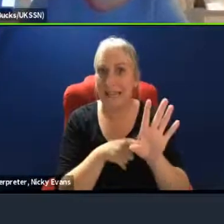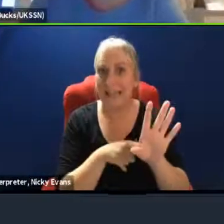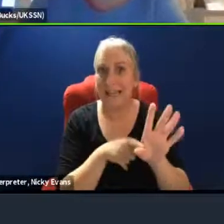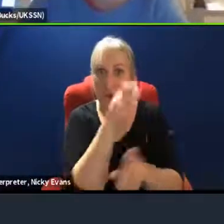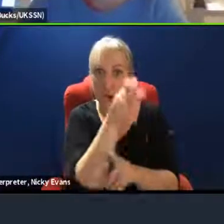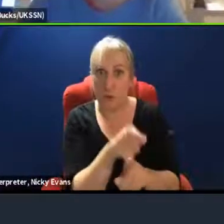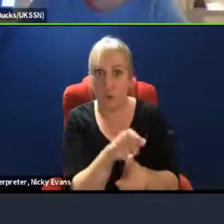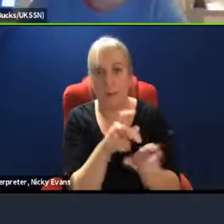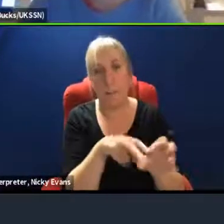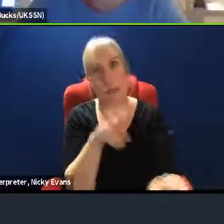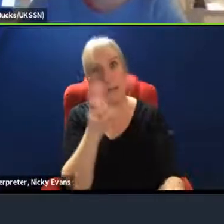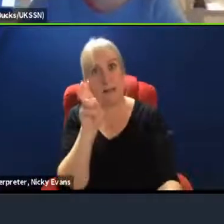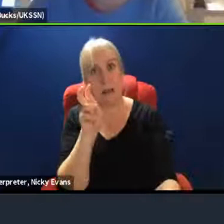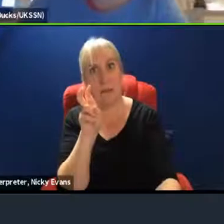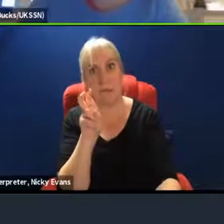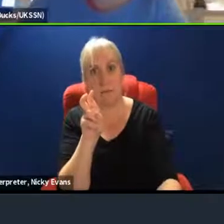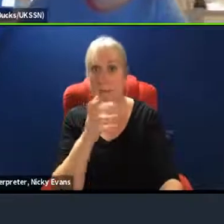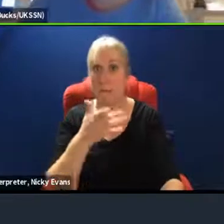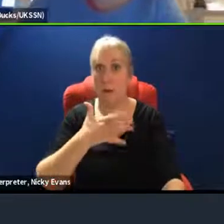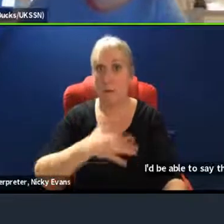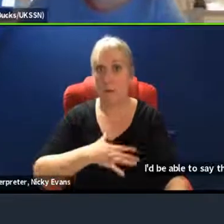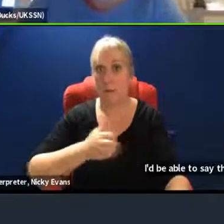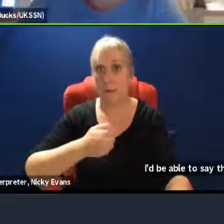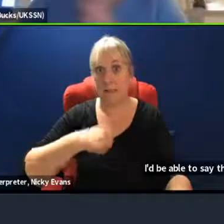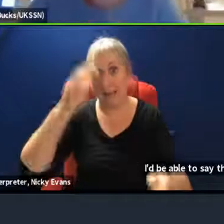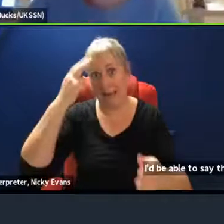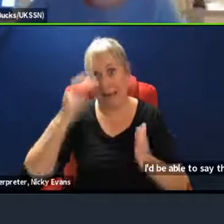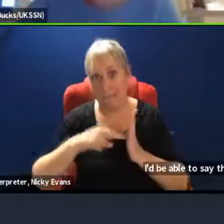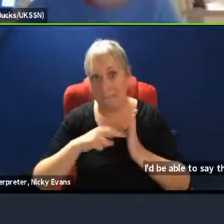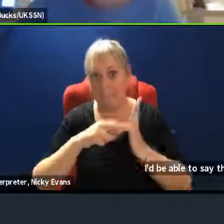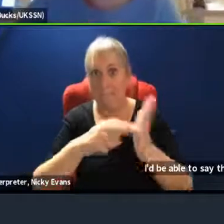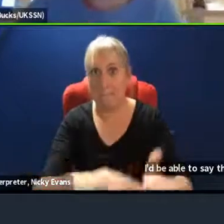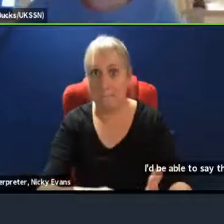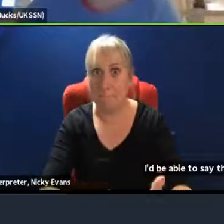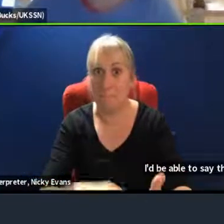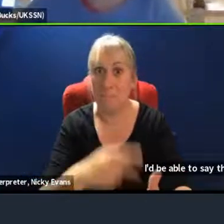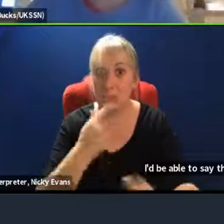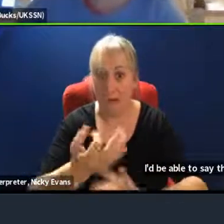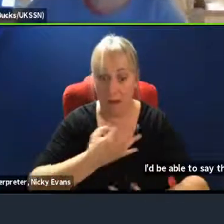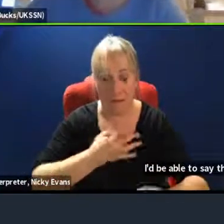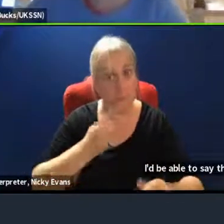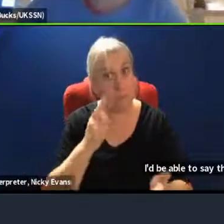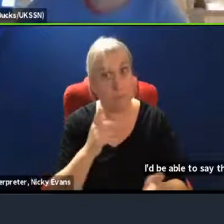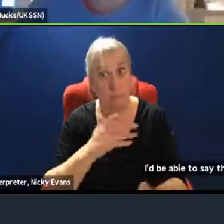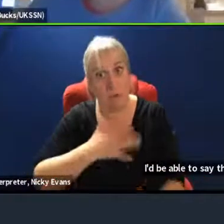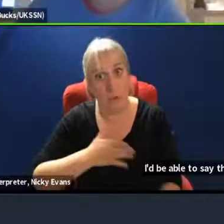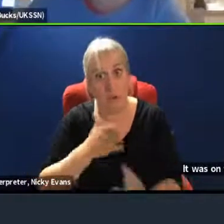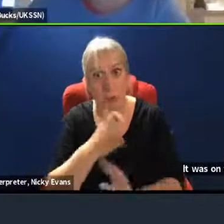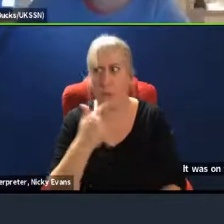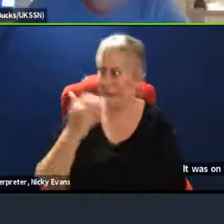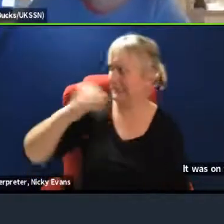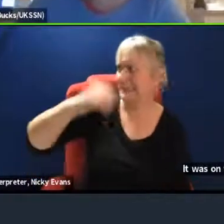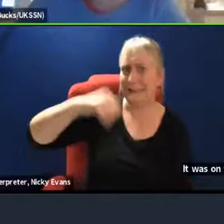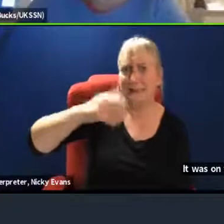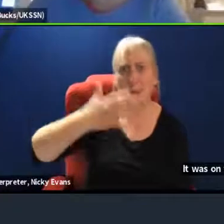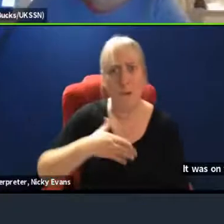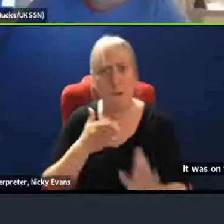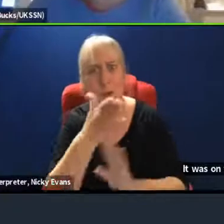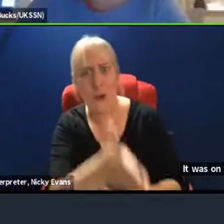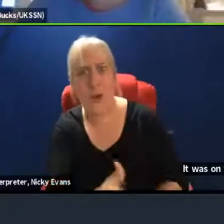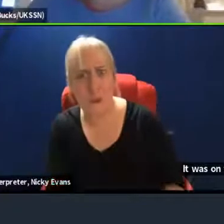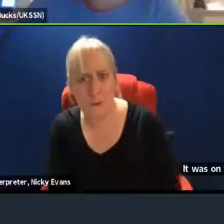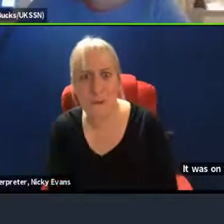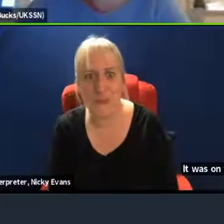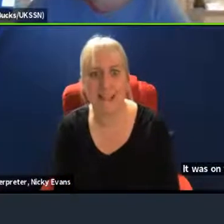to put my name forward. I instantly replied and went, yes, sign me up, sign me up. And just since then,